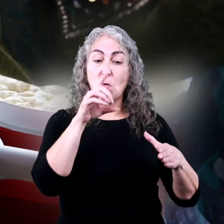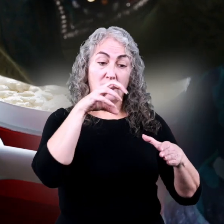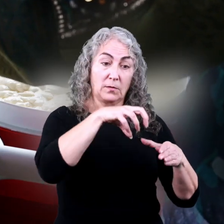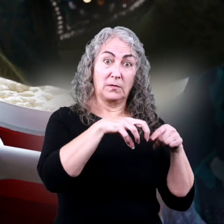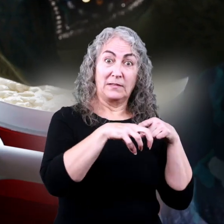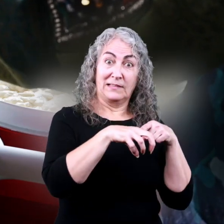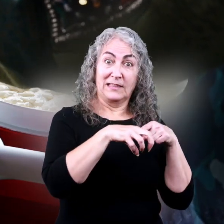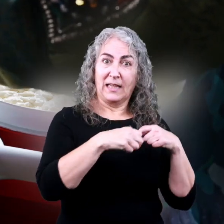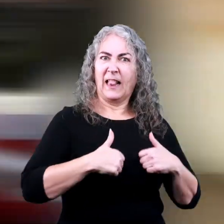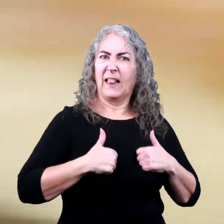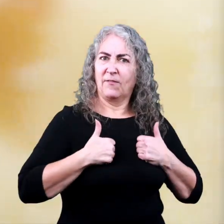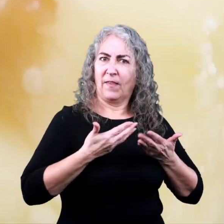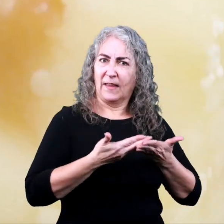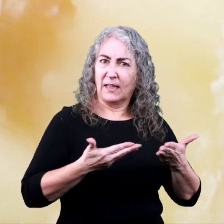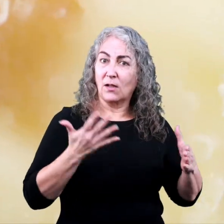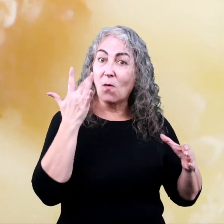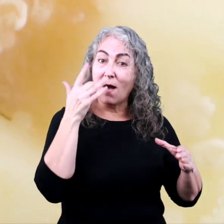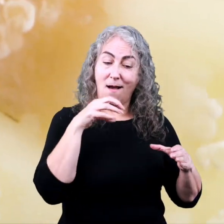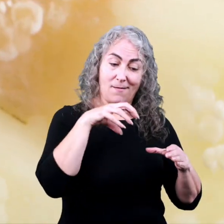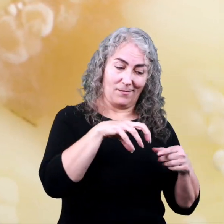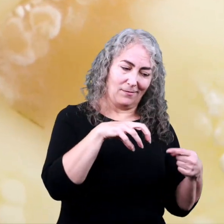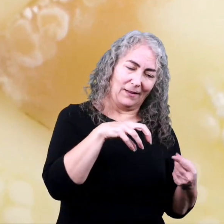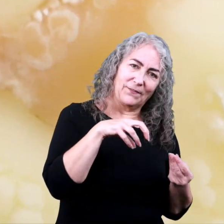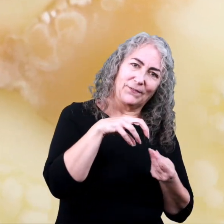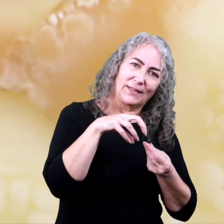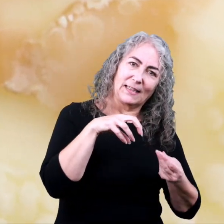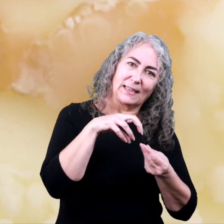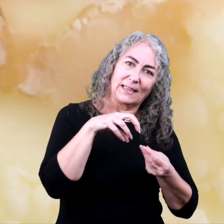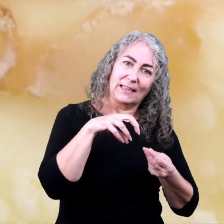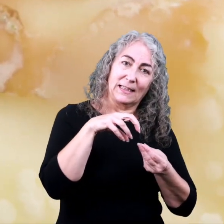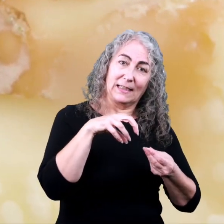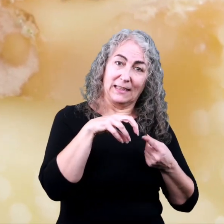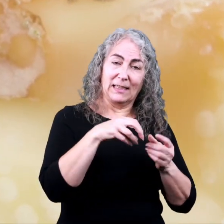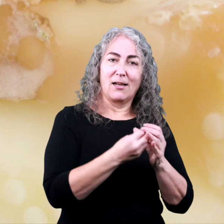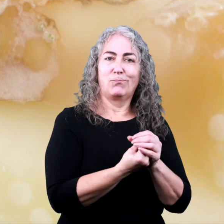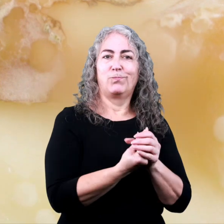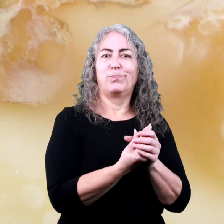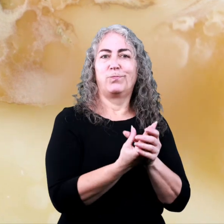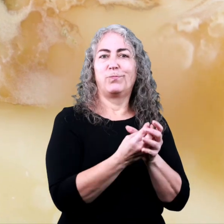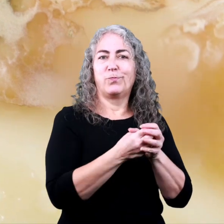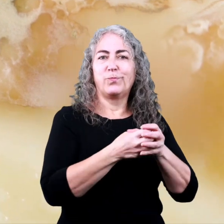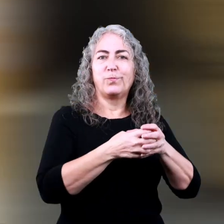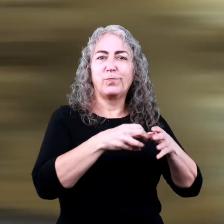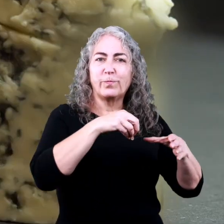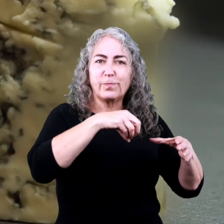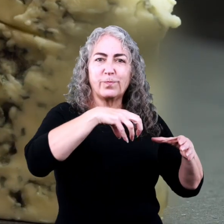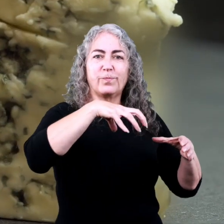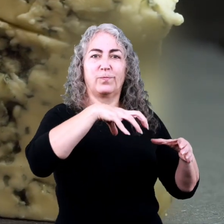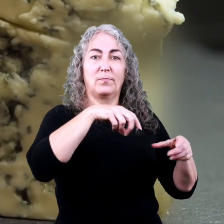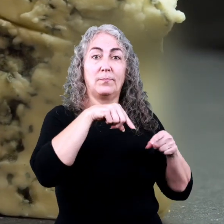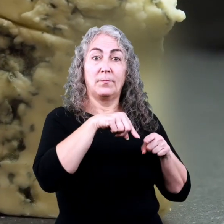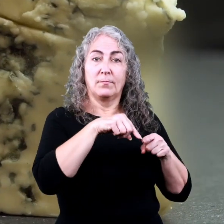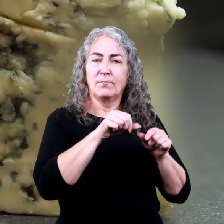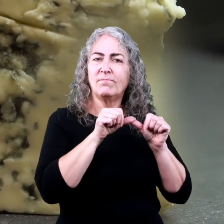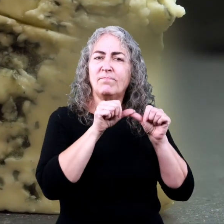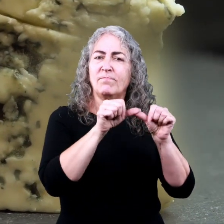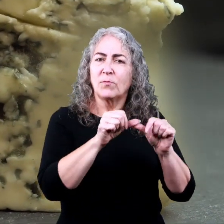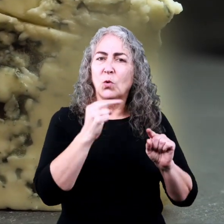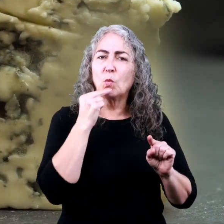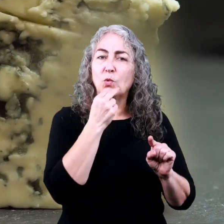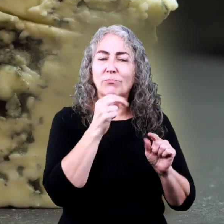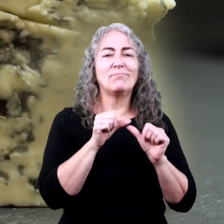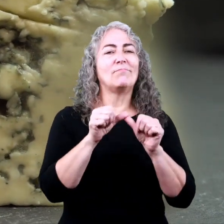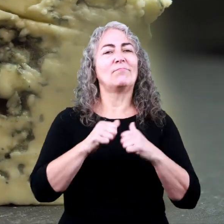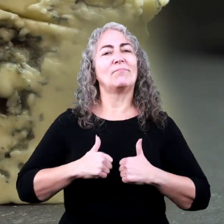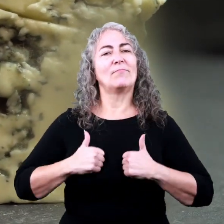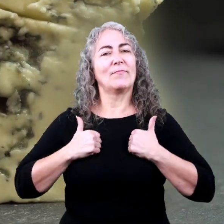is a living thing because it actually feeds off of the cheese grows and needs